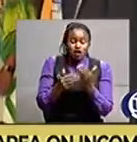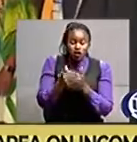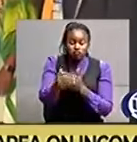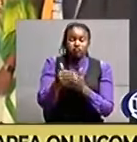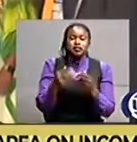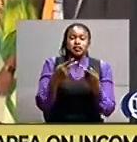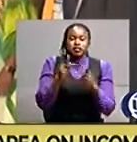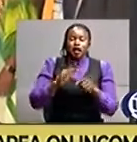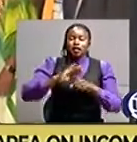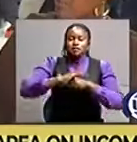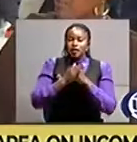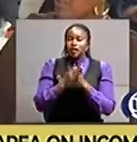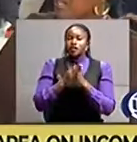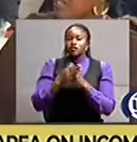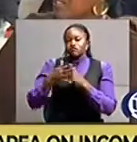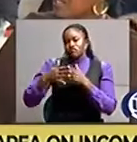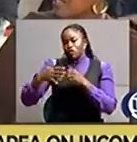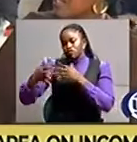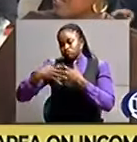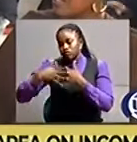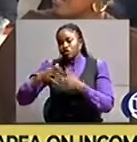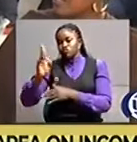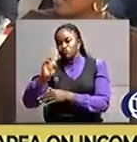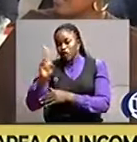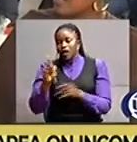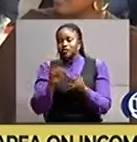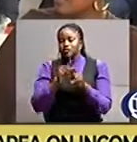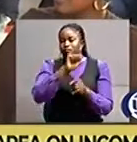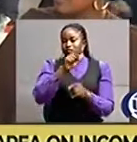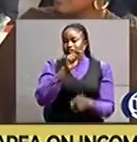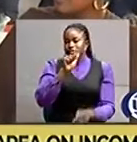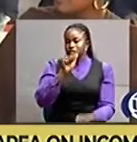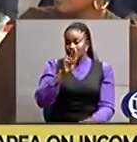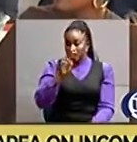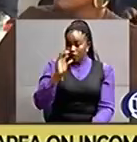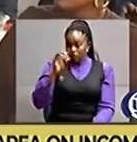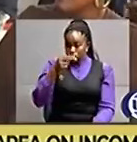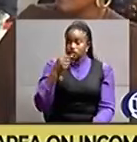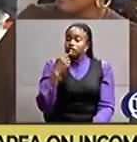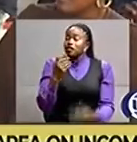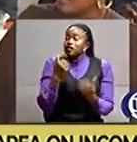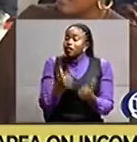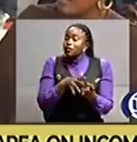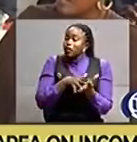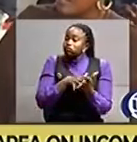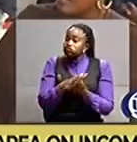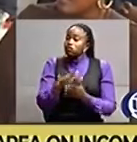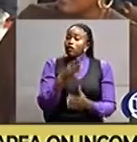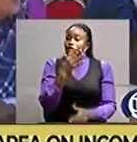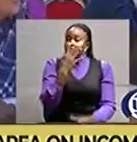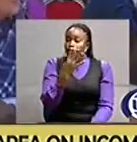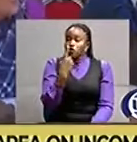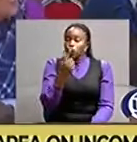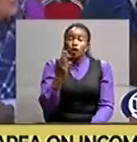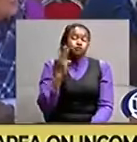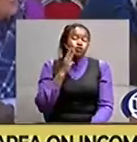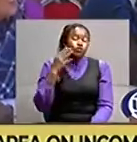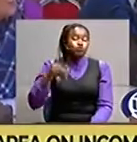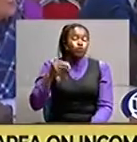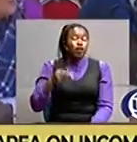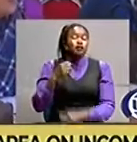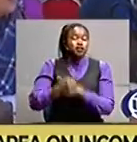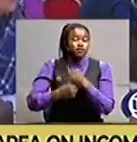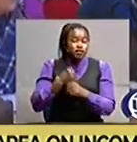industrial grade sugar and starch adding that the country currently spends 41 million us dollars per annum